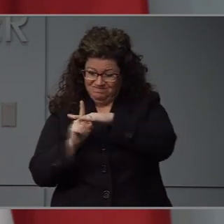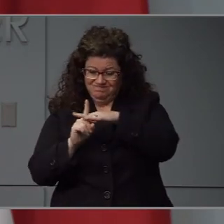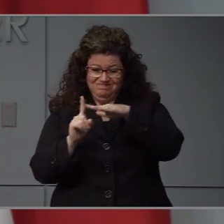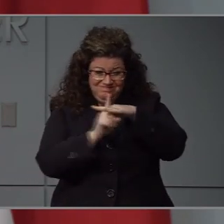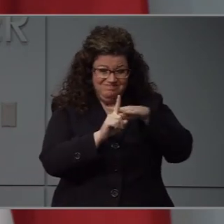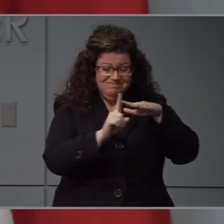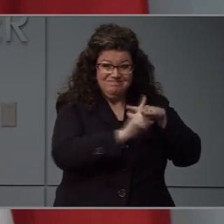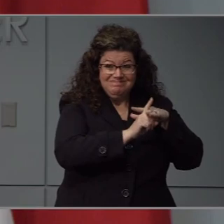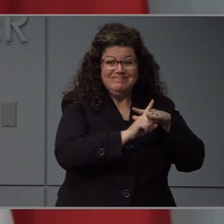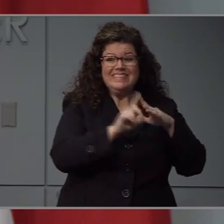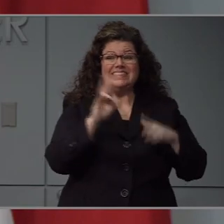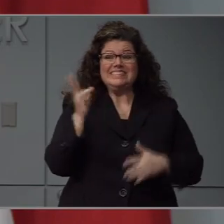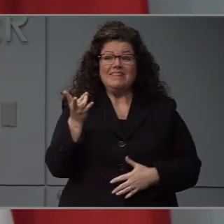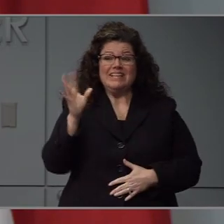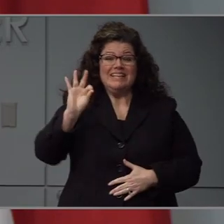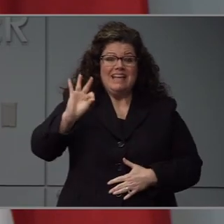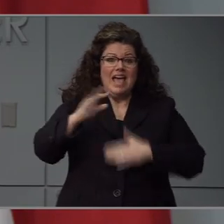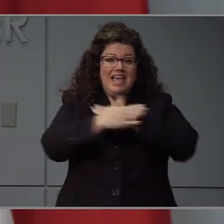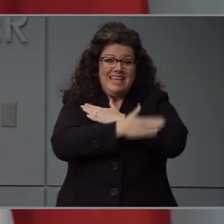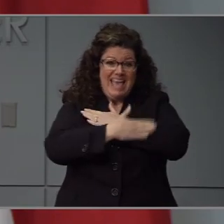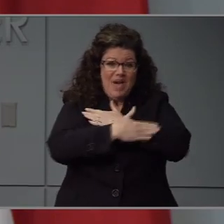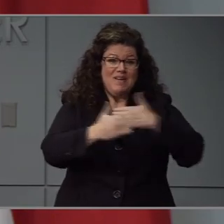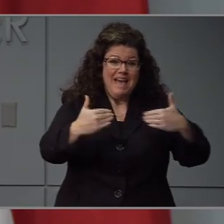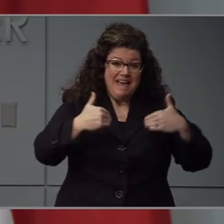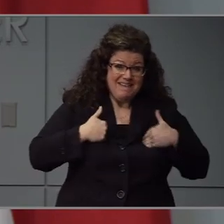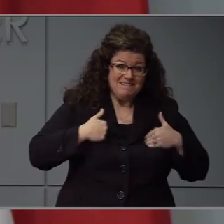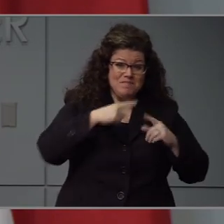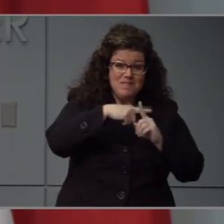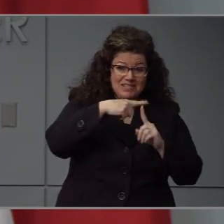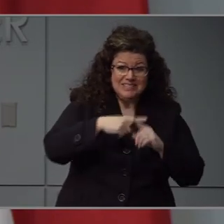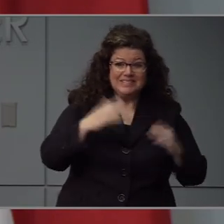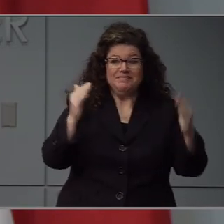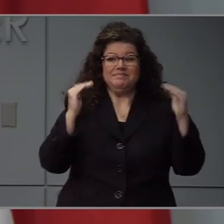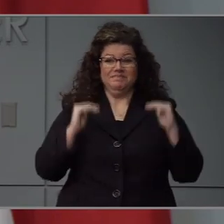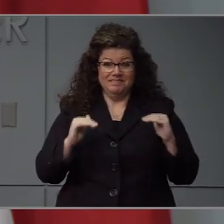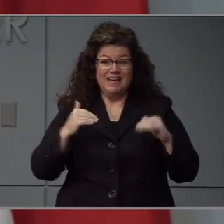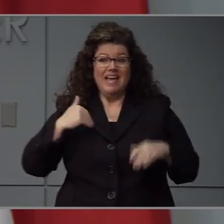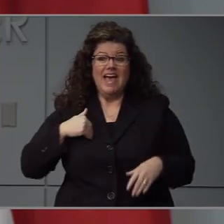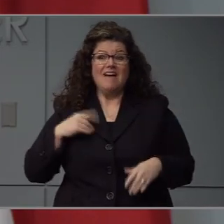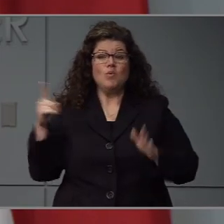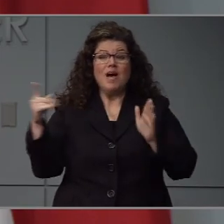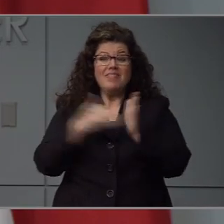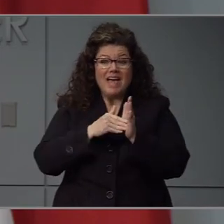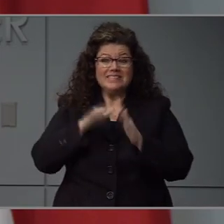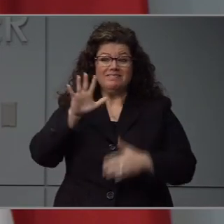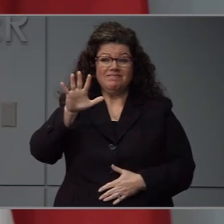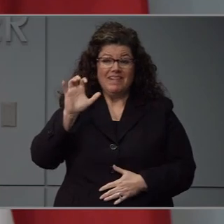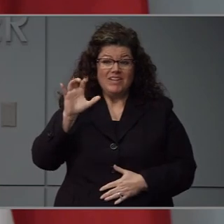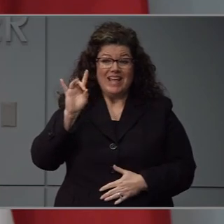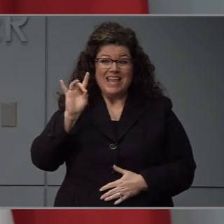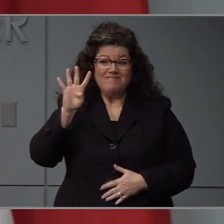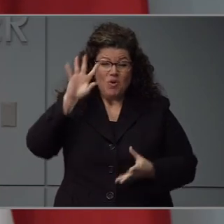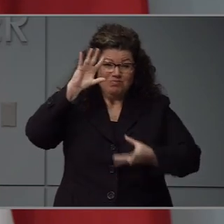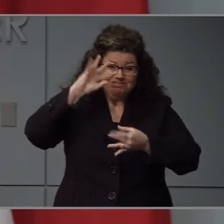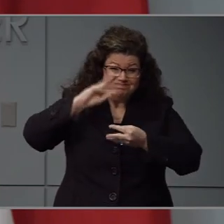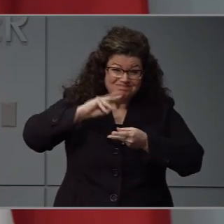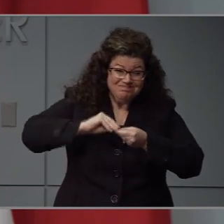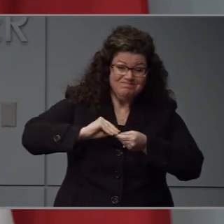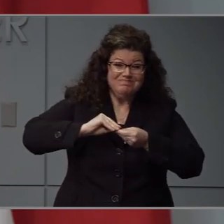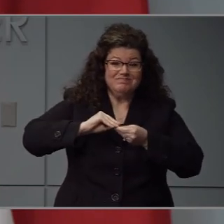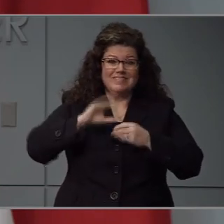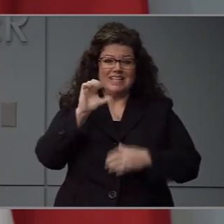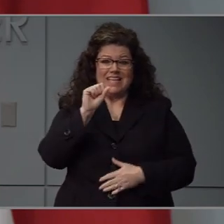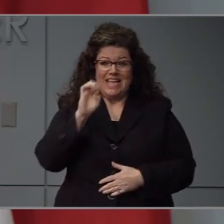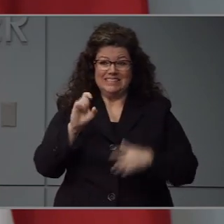counties. We're at 1,584 cases and unfortunately up to 10 deaths.